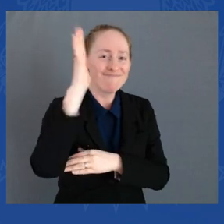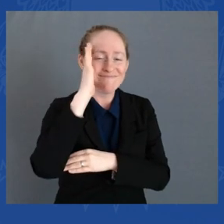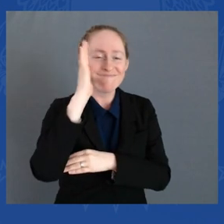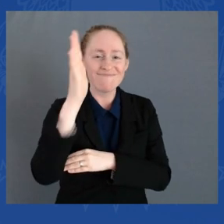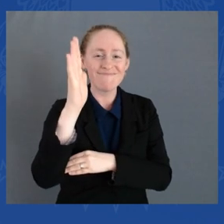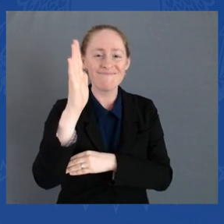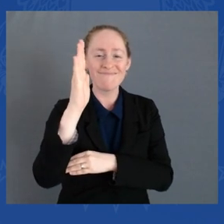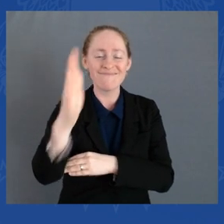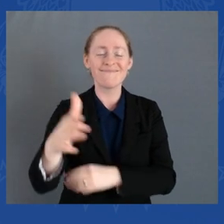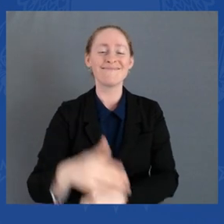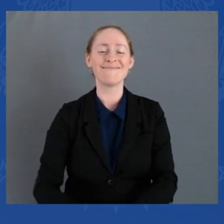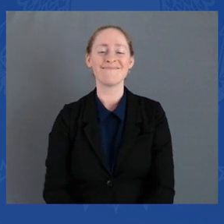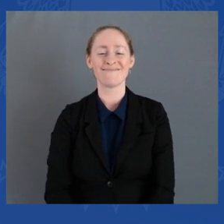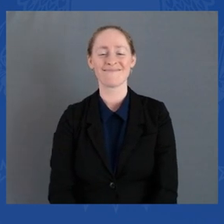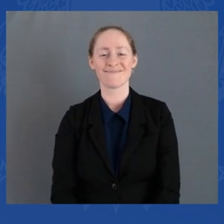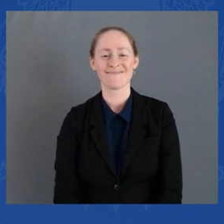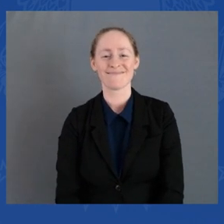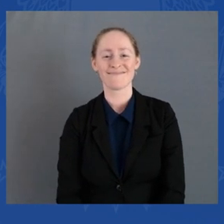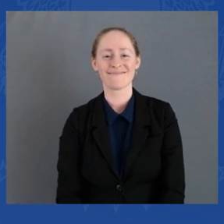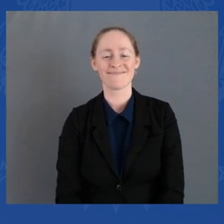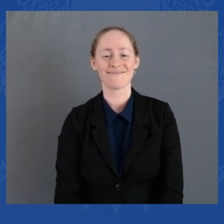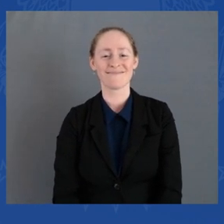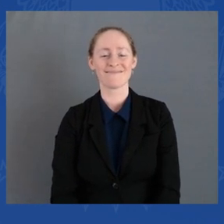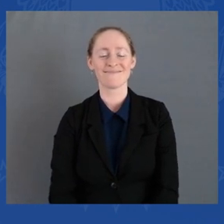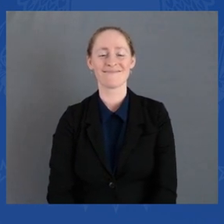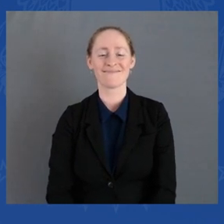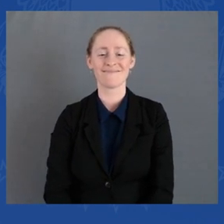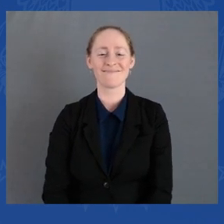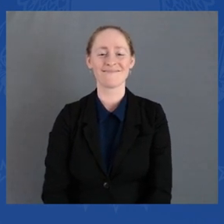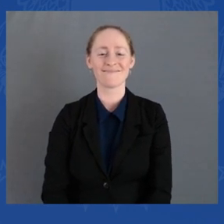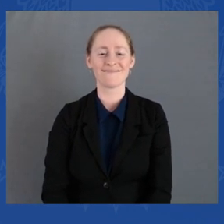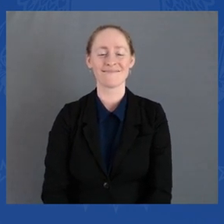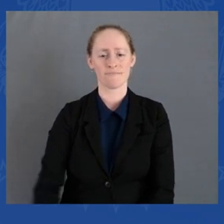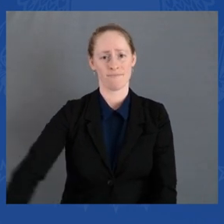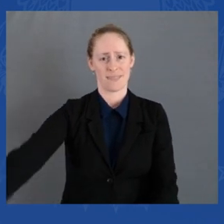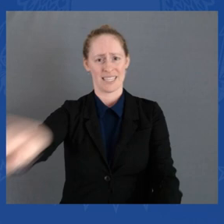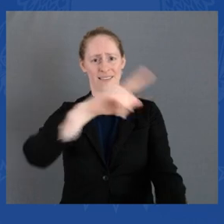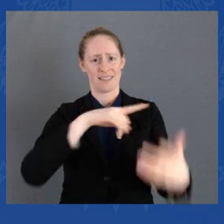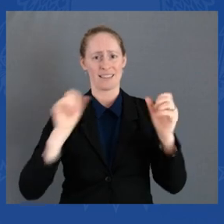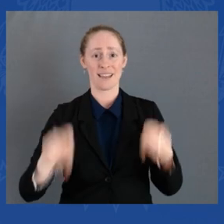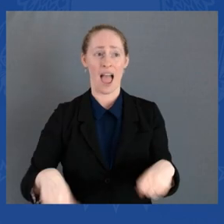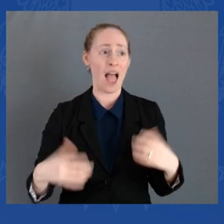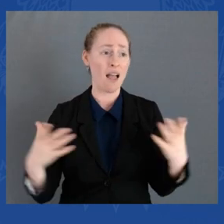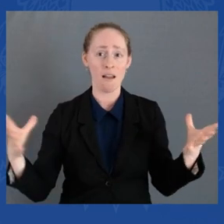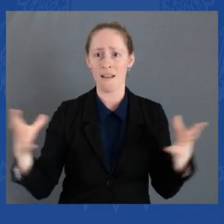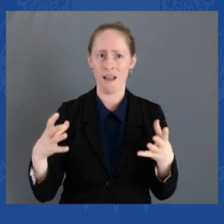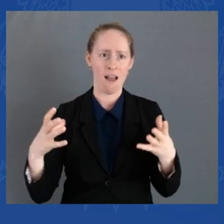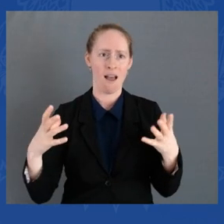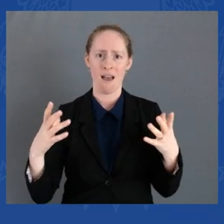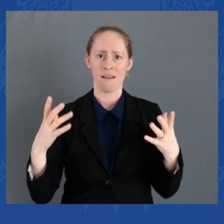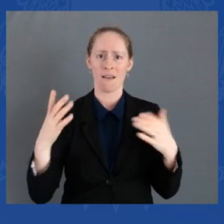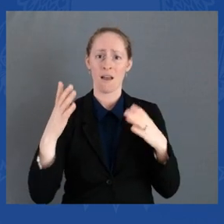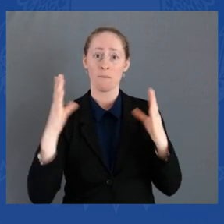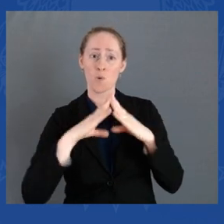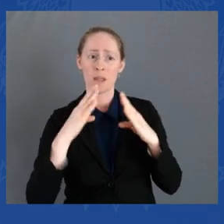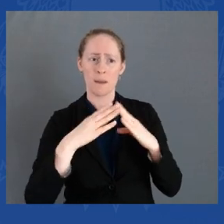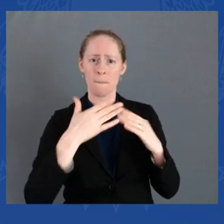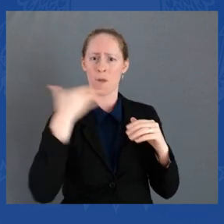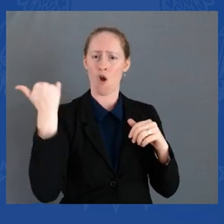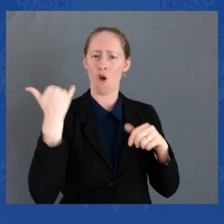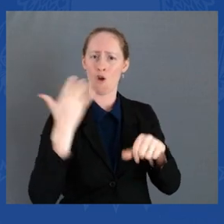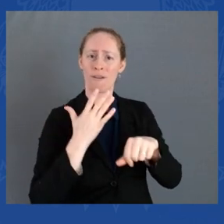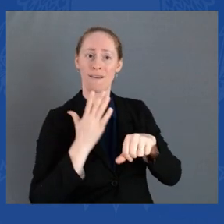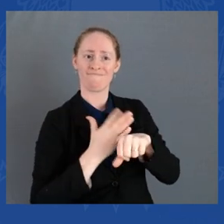us all. You have no one story, but millions, and all of them matter.